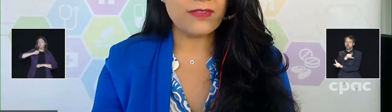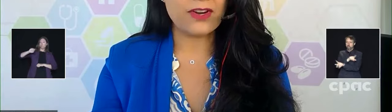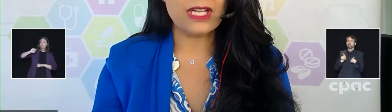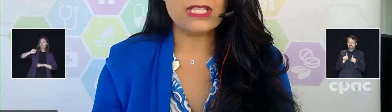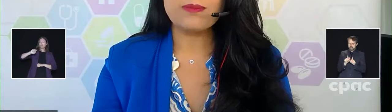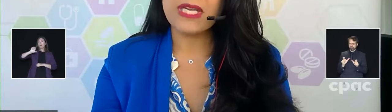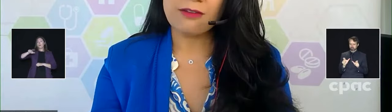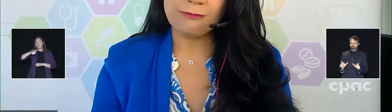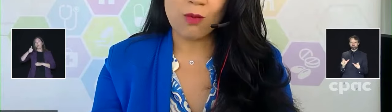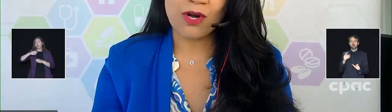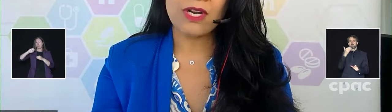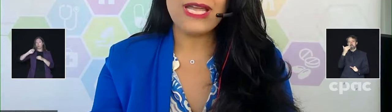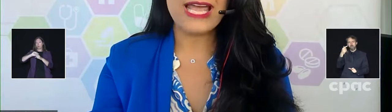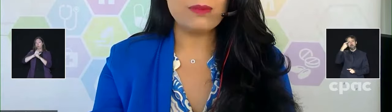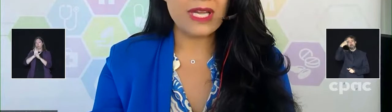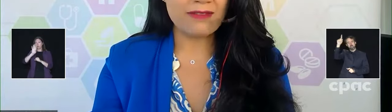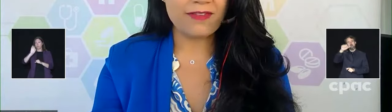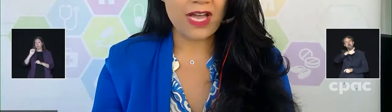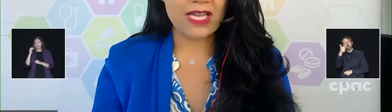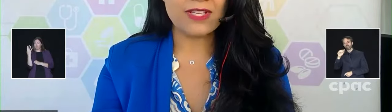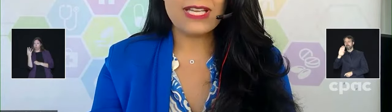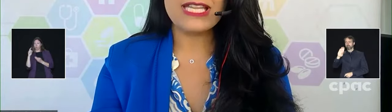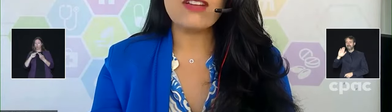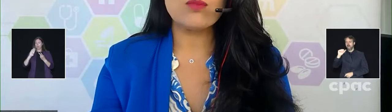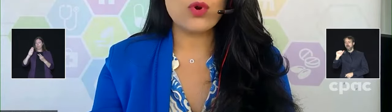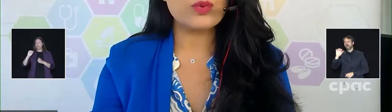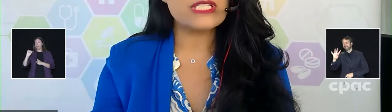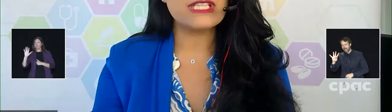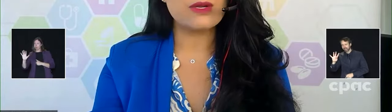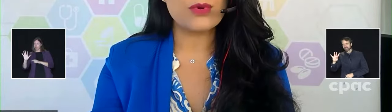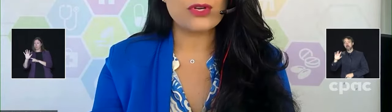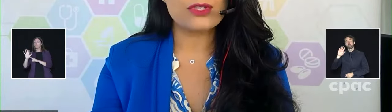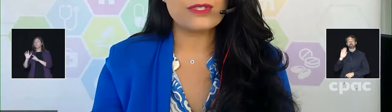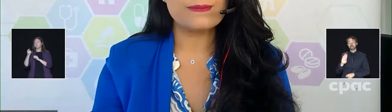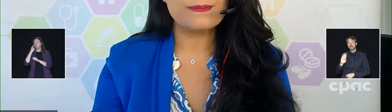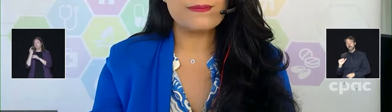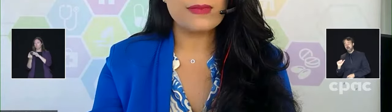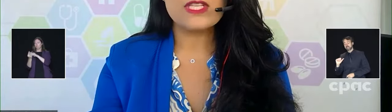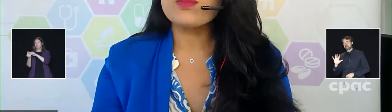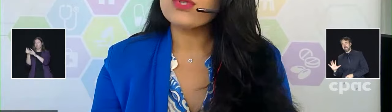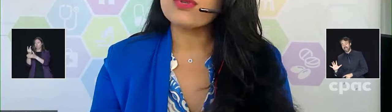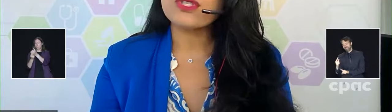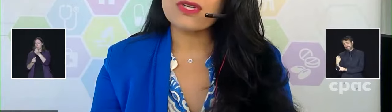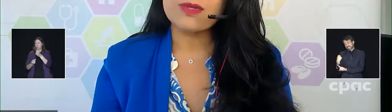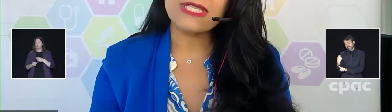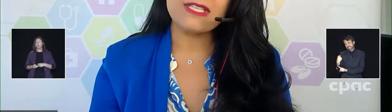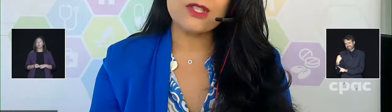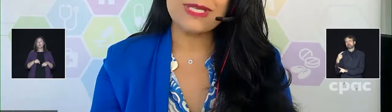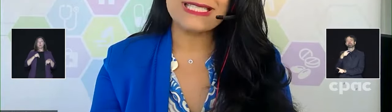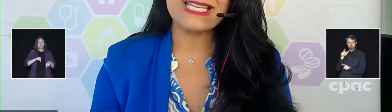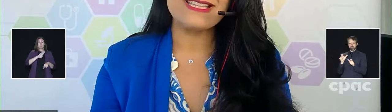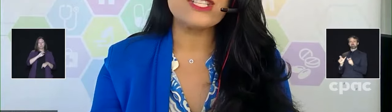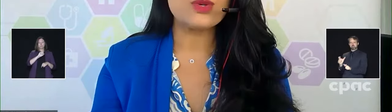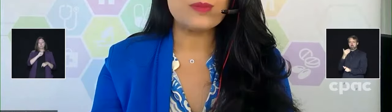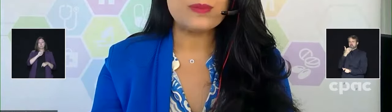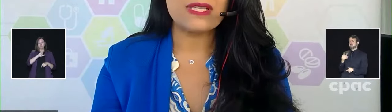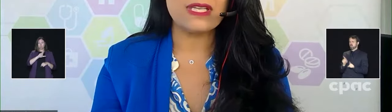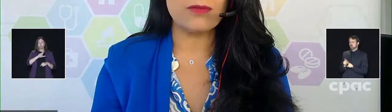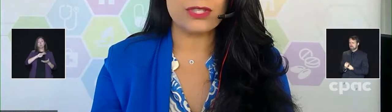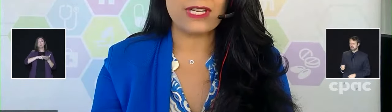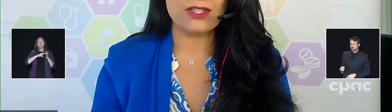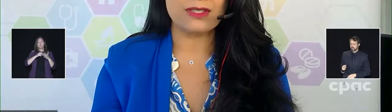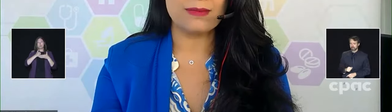Omicron subvariants VA4 and VA5 that have more recently emerged. This booster is also intended to extend the